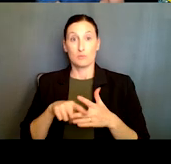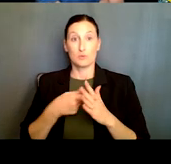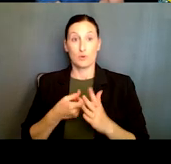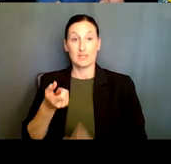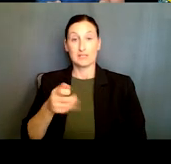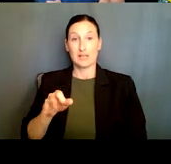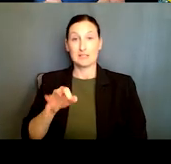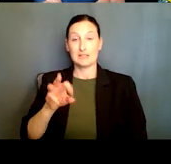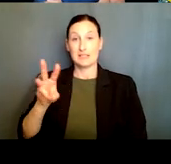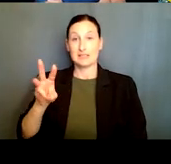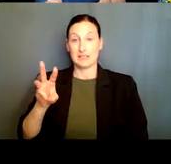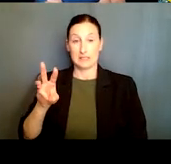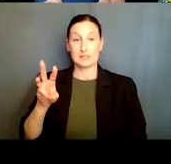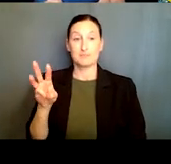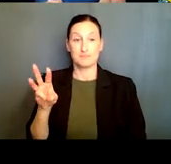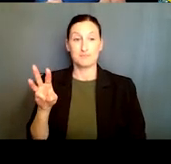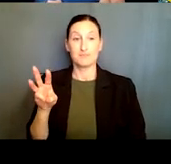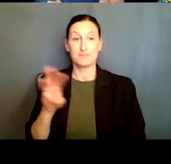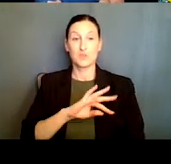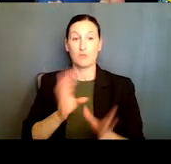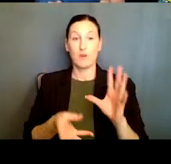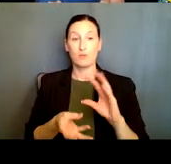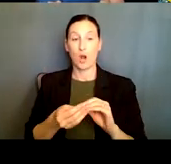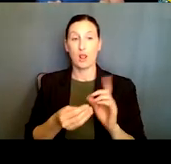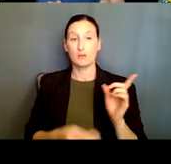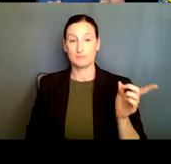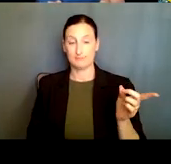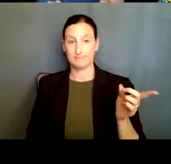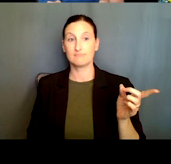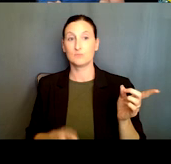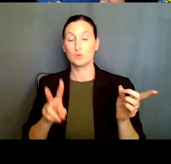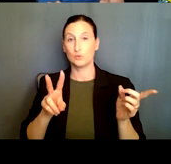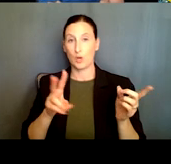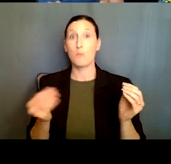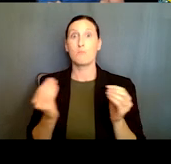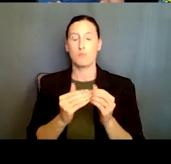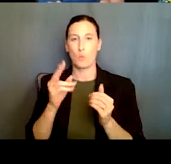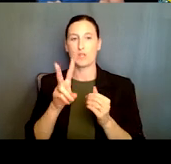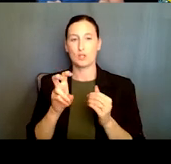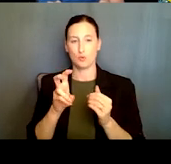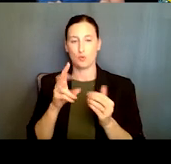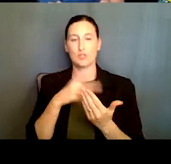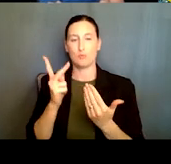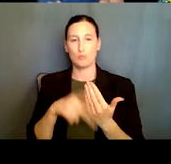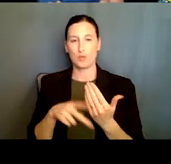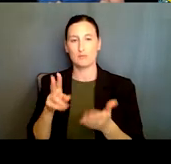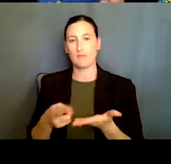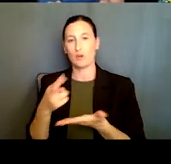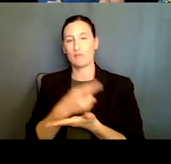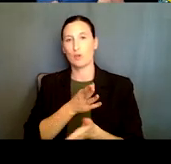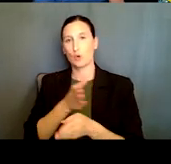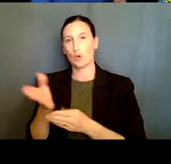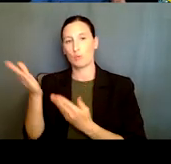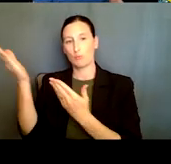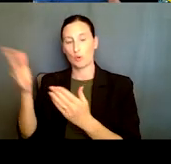1996. Overall, until now, over 200 programs have reviewed career proposals. Over 70,000,